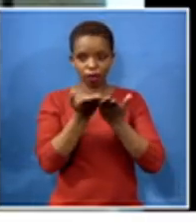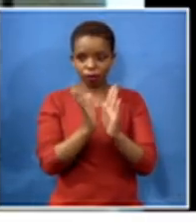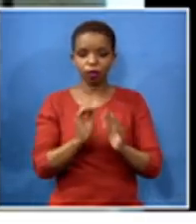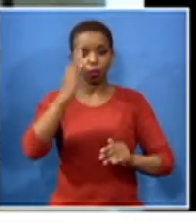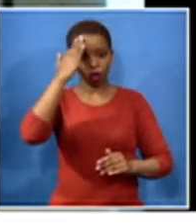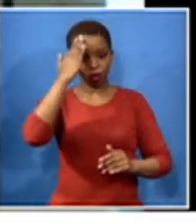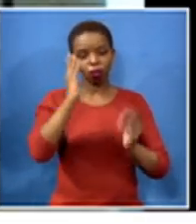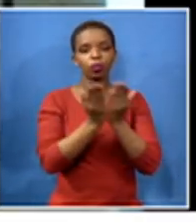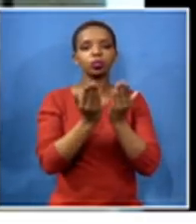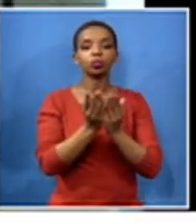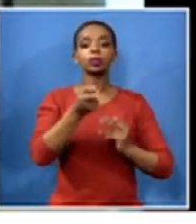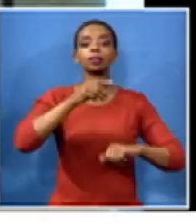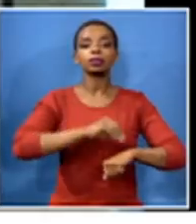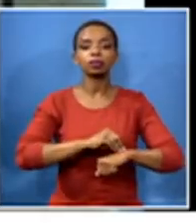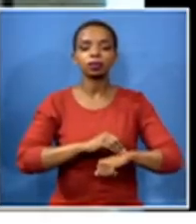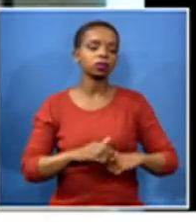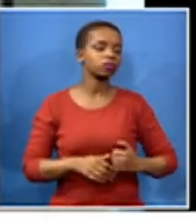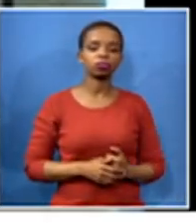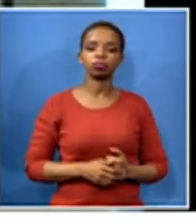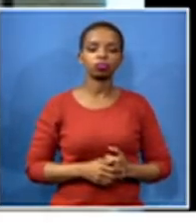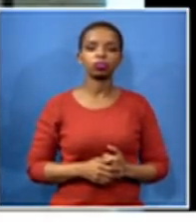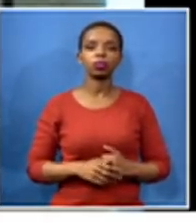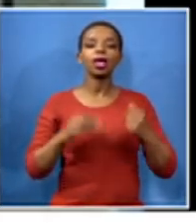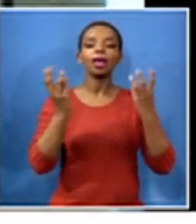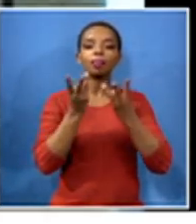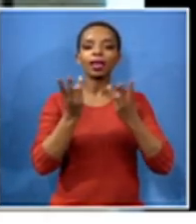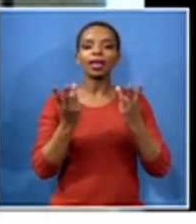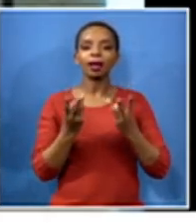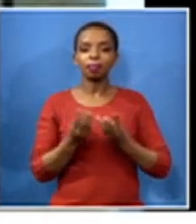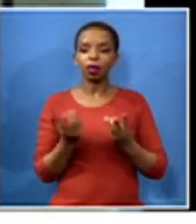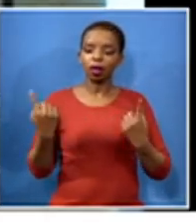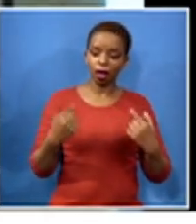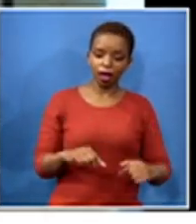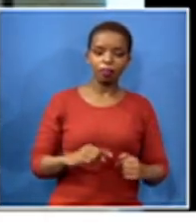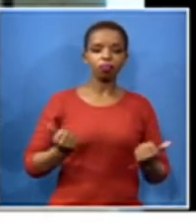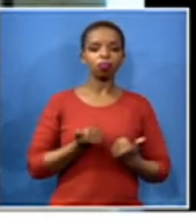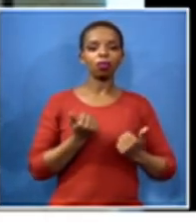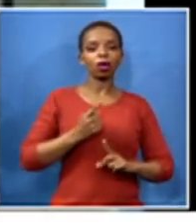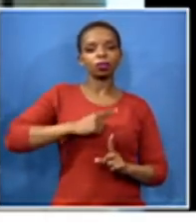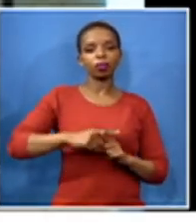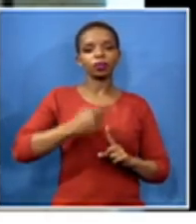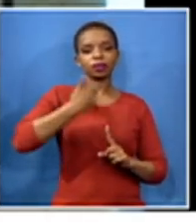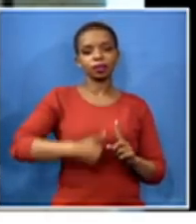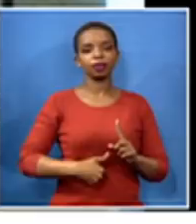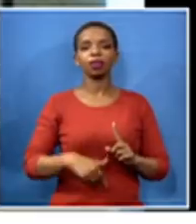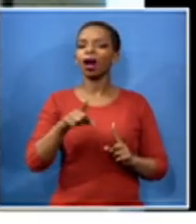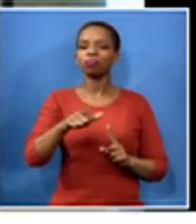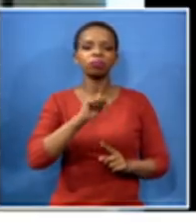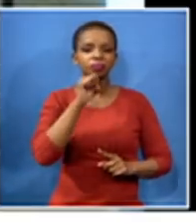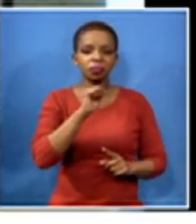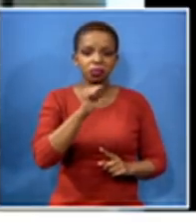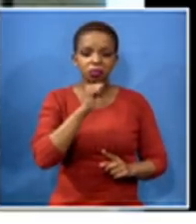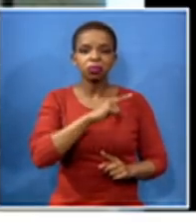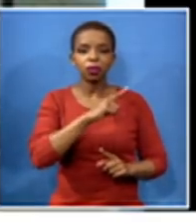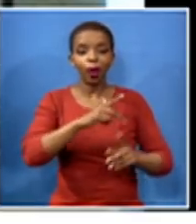problem in that the schools are not infected people come in with infection but that doesn't matter the the point is people are still being infected